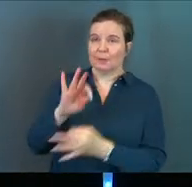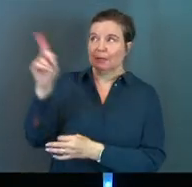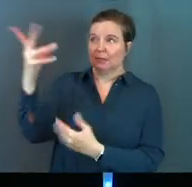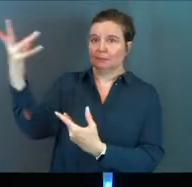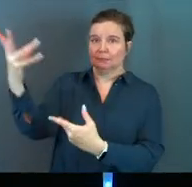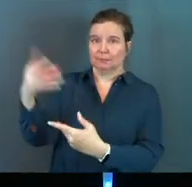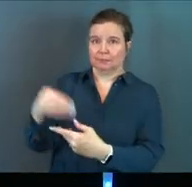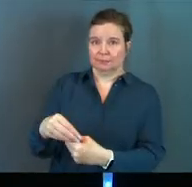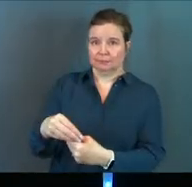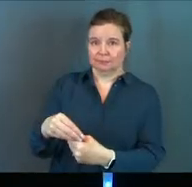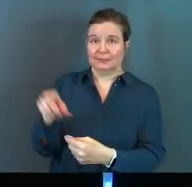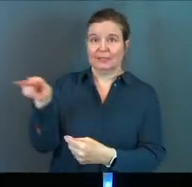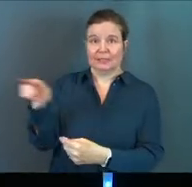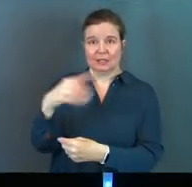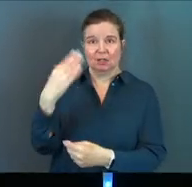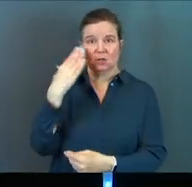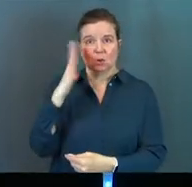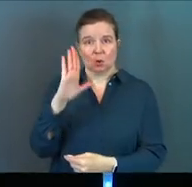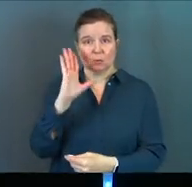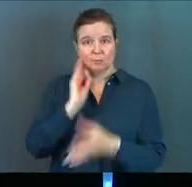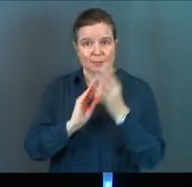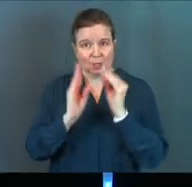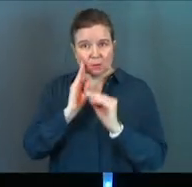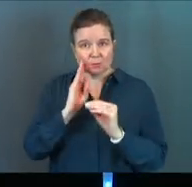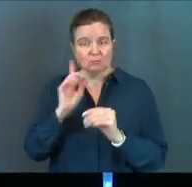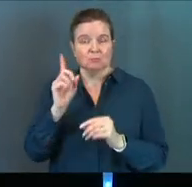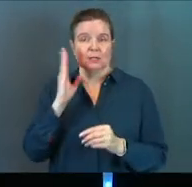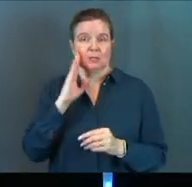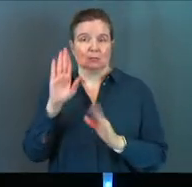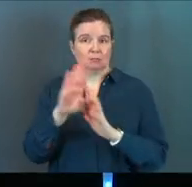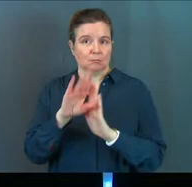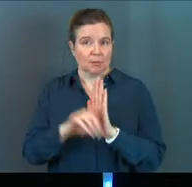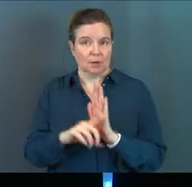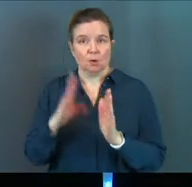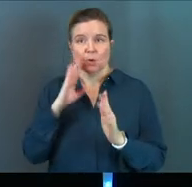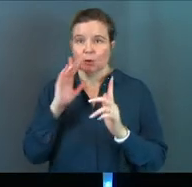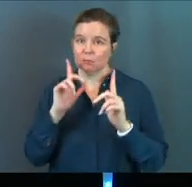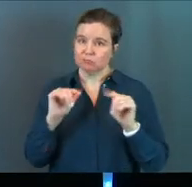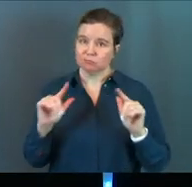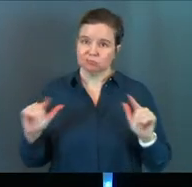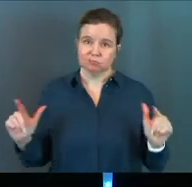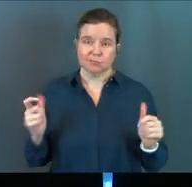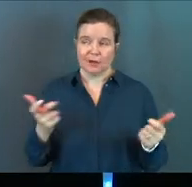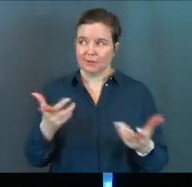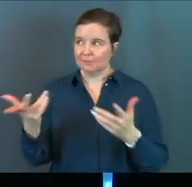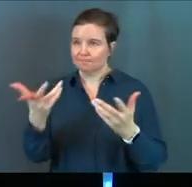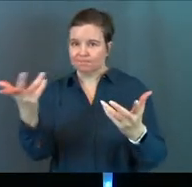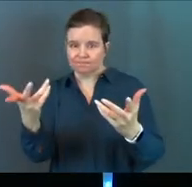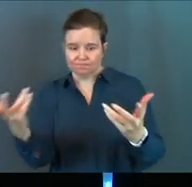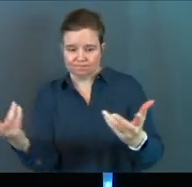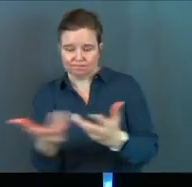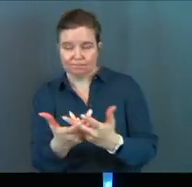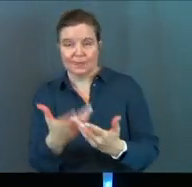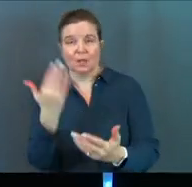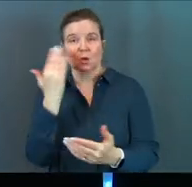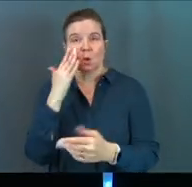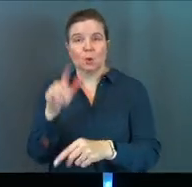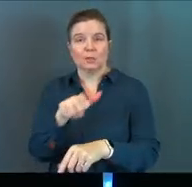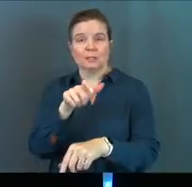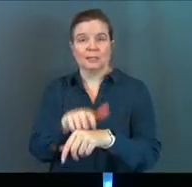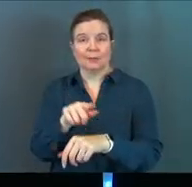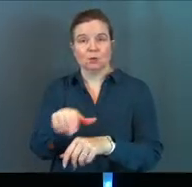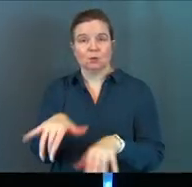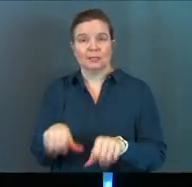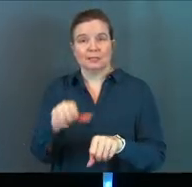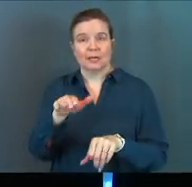Spirit. He knows where you've come from. He knows right where you're at. And He knows the timing at